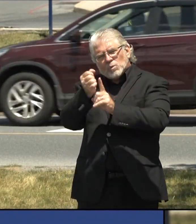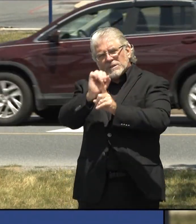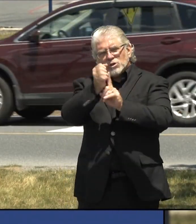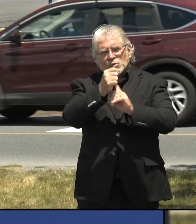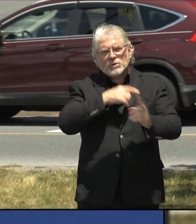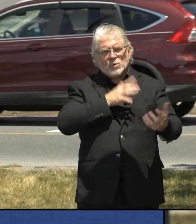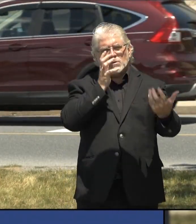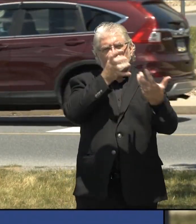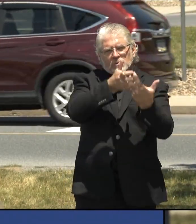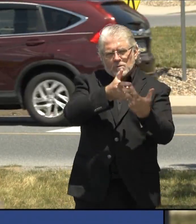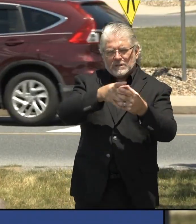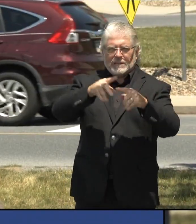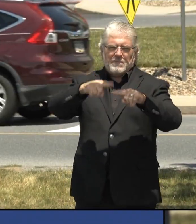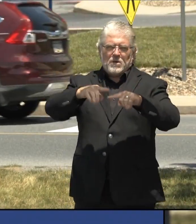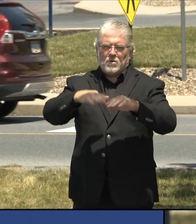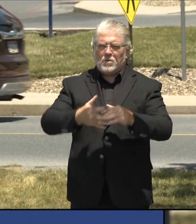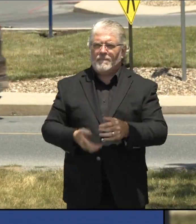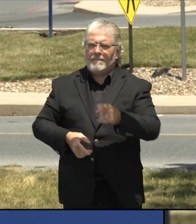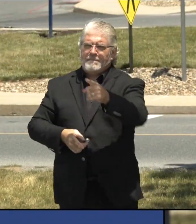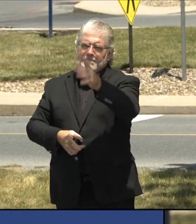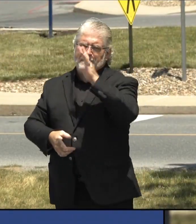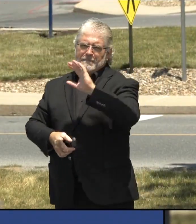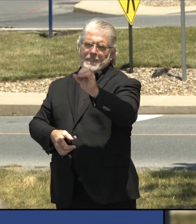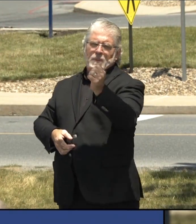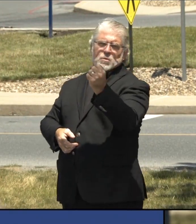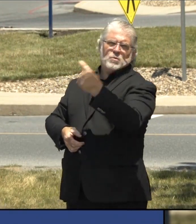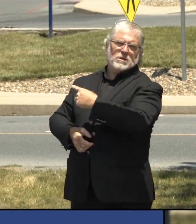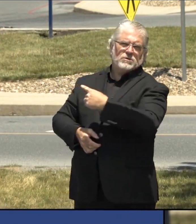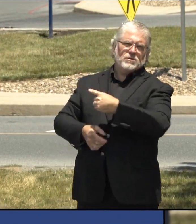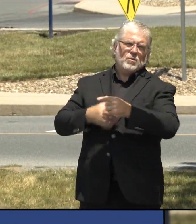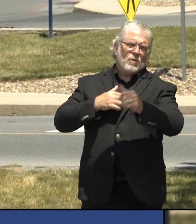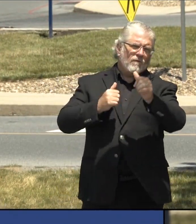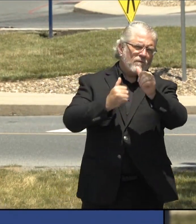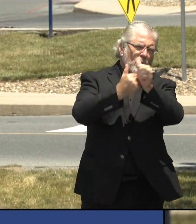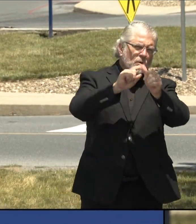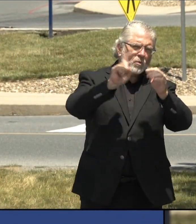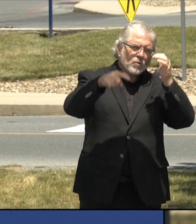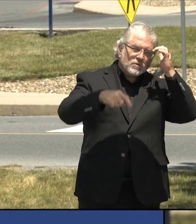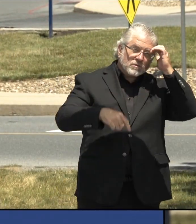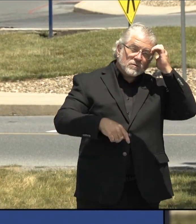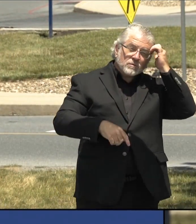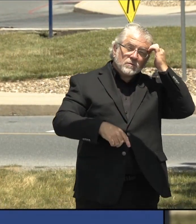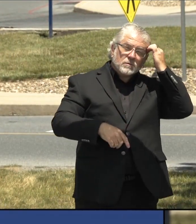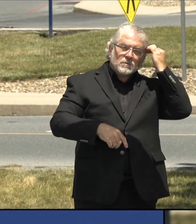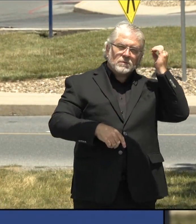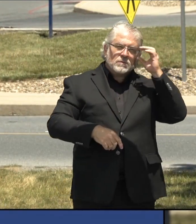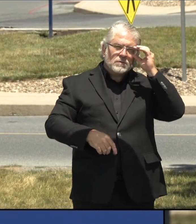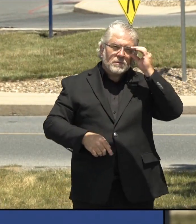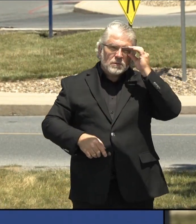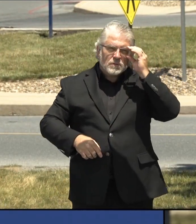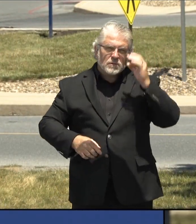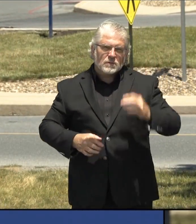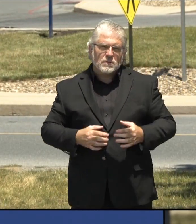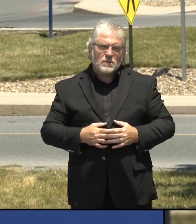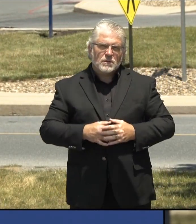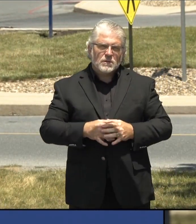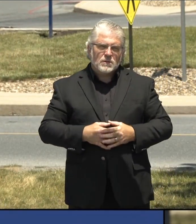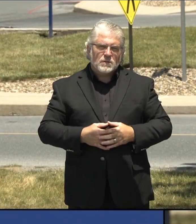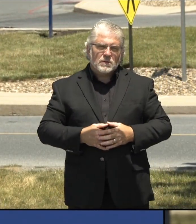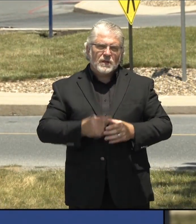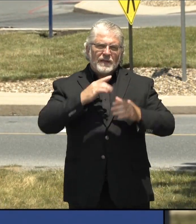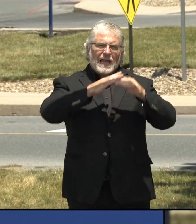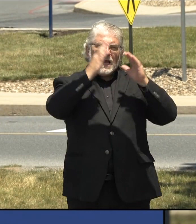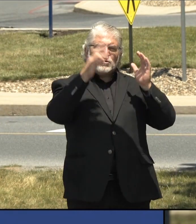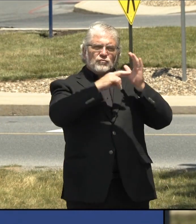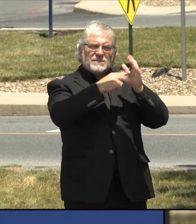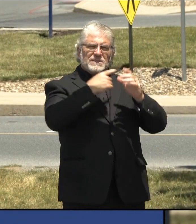follow up on that, in the letter, the House Republican leader said the, uh, department's policy, the mandate nursing homes admit untested